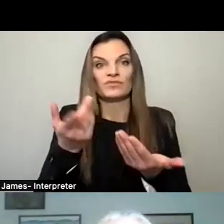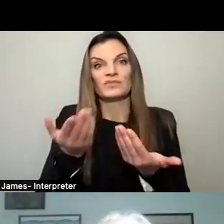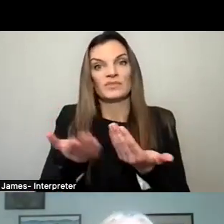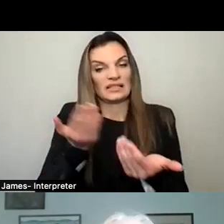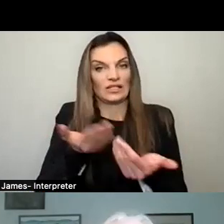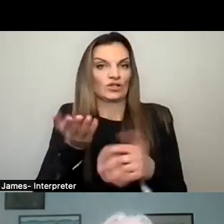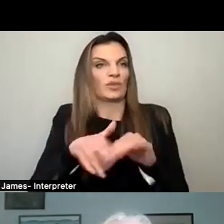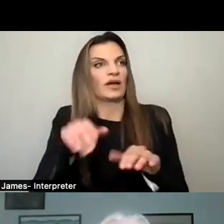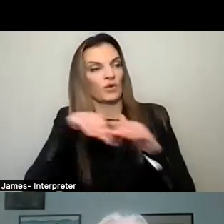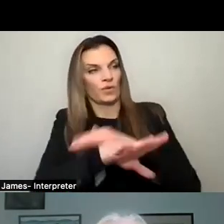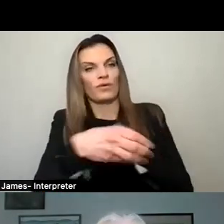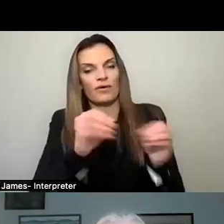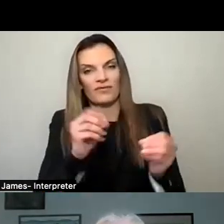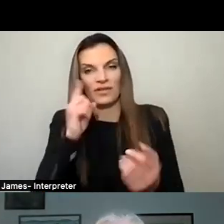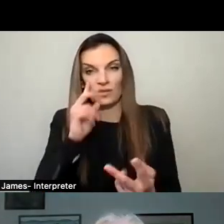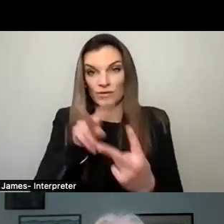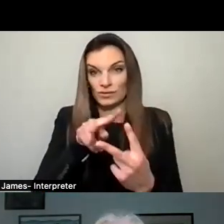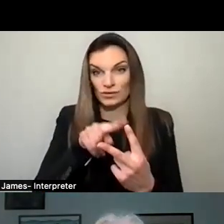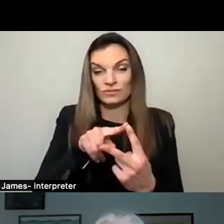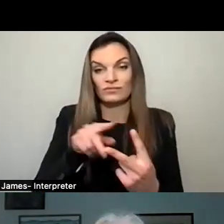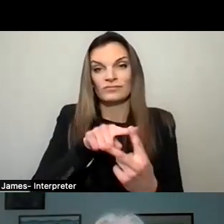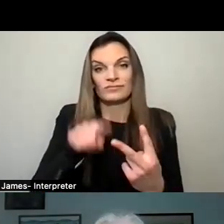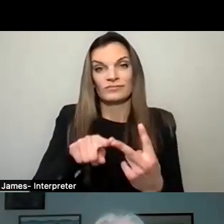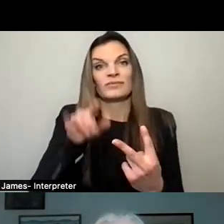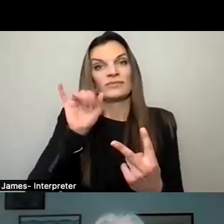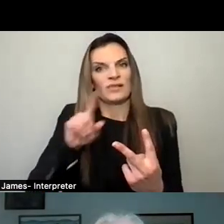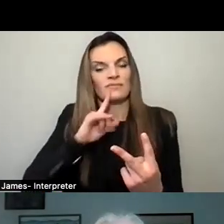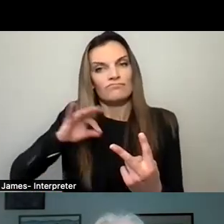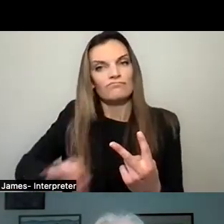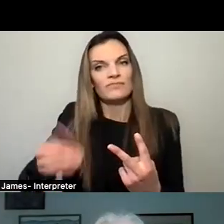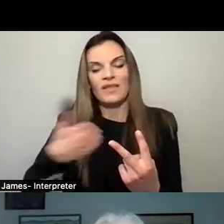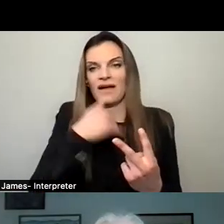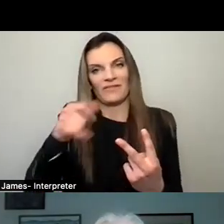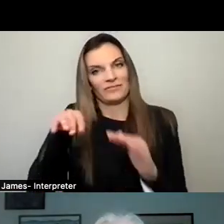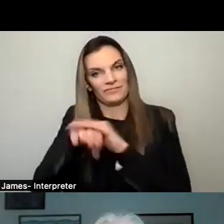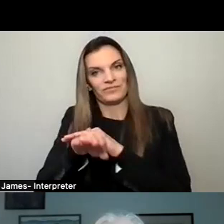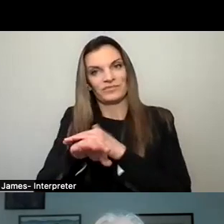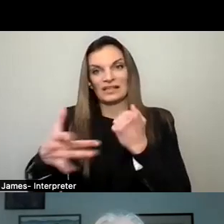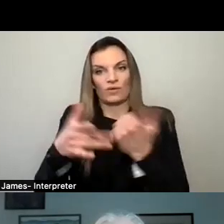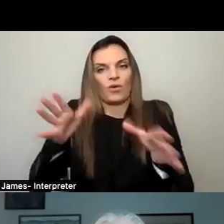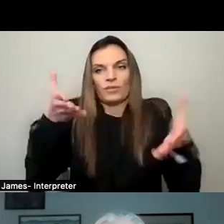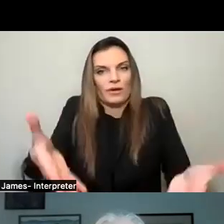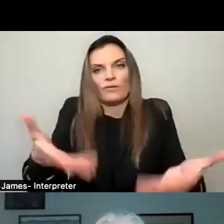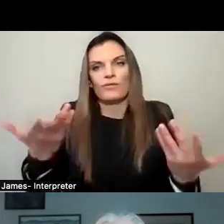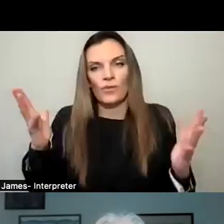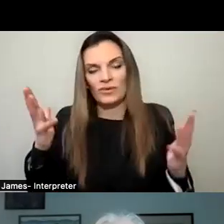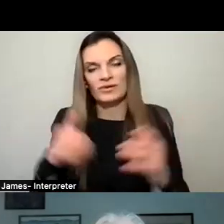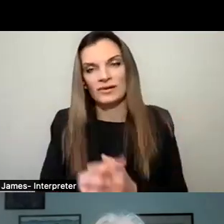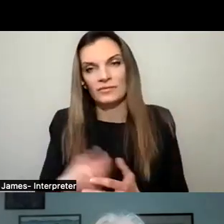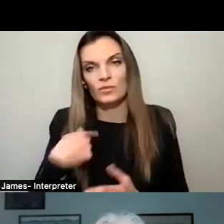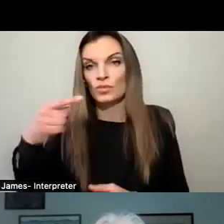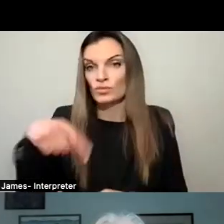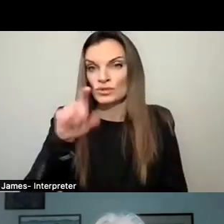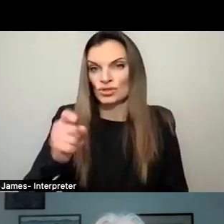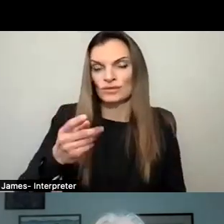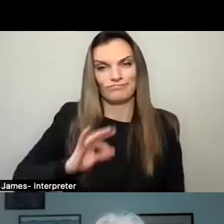office. I think the mix of those two to show up for certain parts is a huge advantage. So the technology is already there and we should use that to